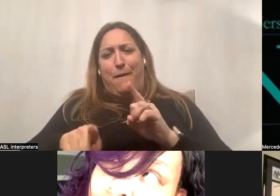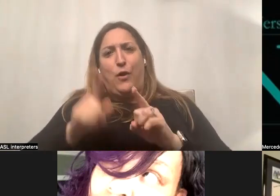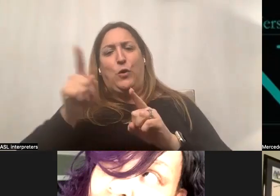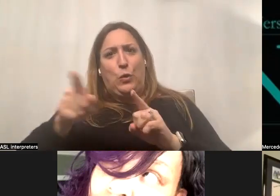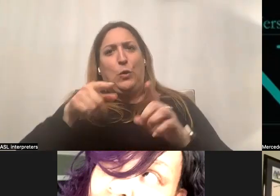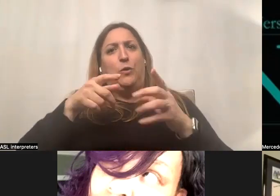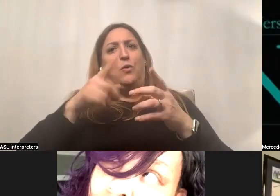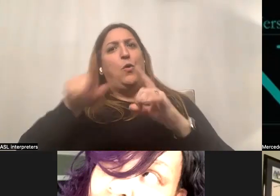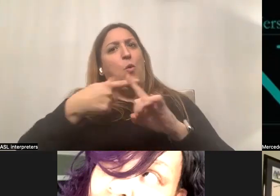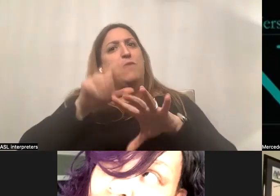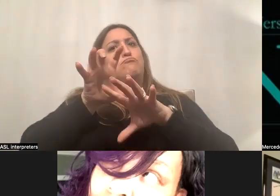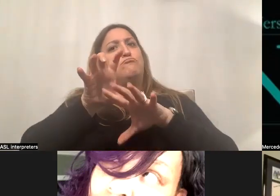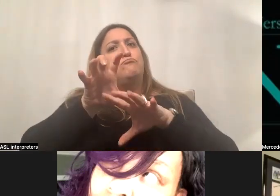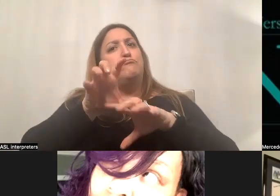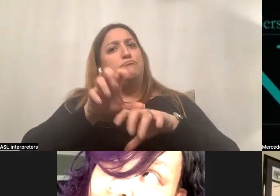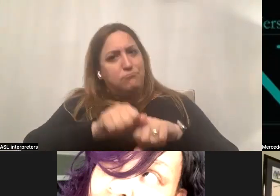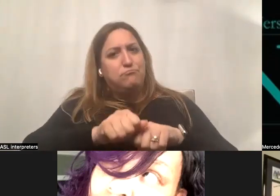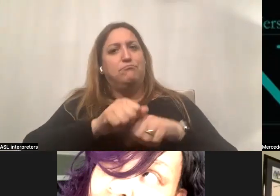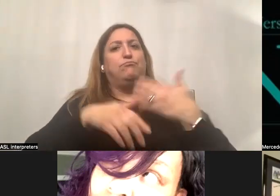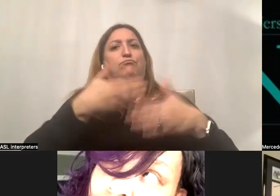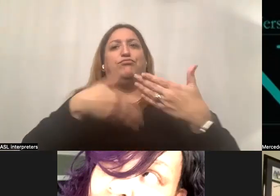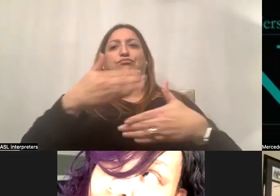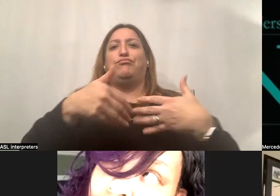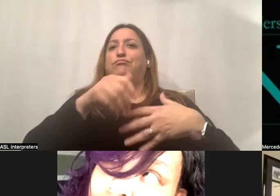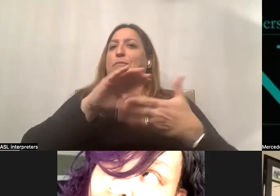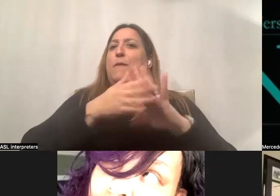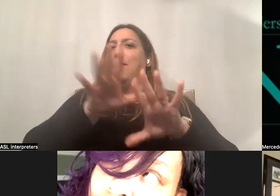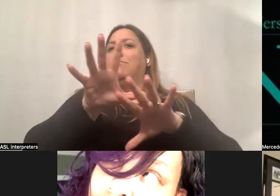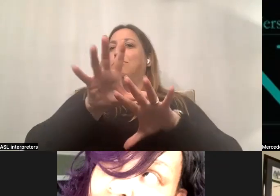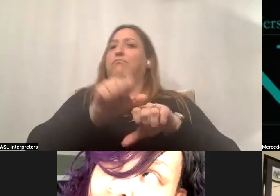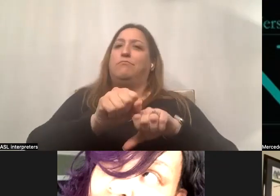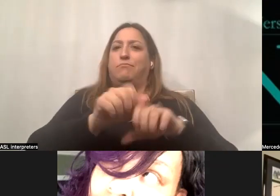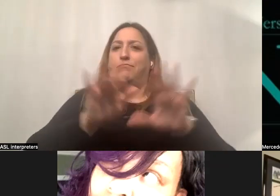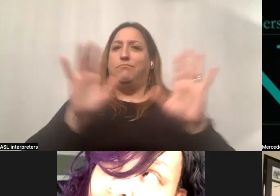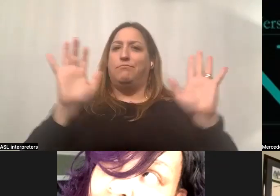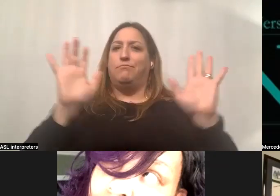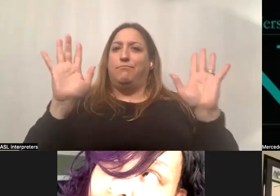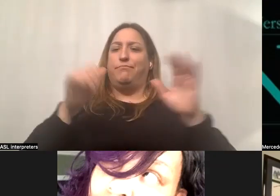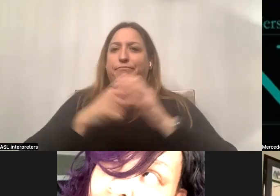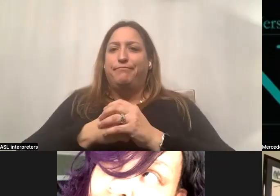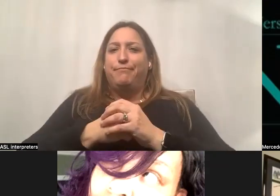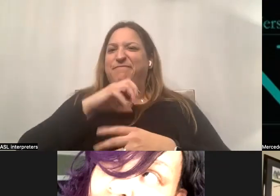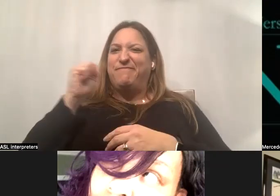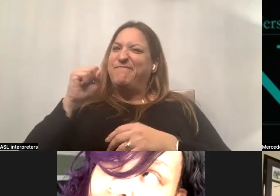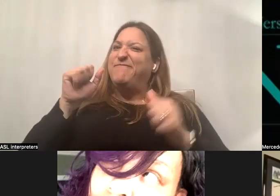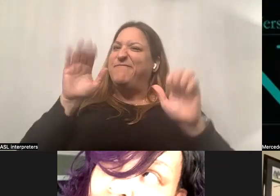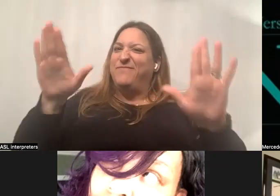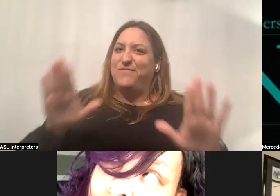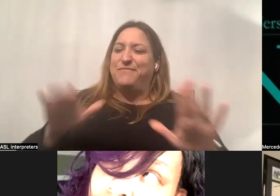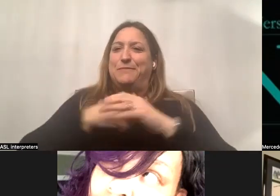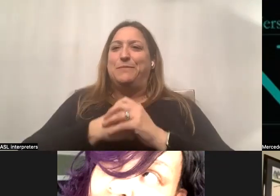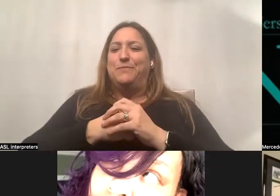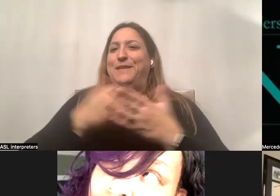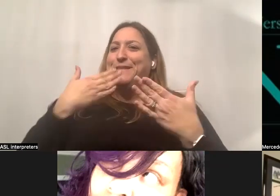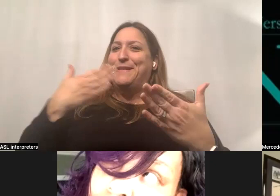groove, I, it's something that then just becomes part of the team. Yes. So that's terrific. And, um, thanks for